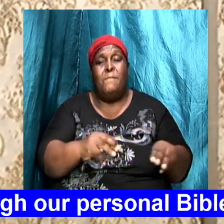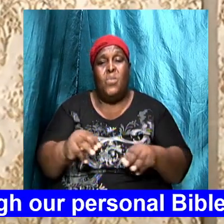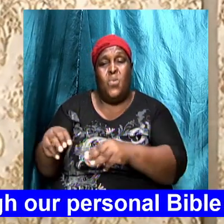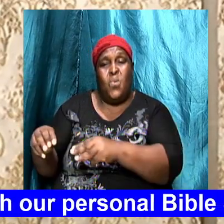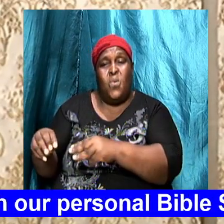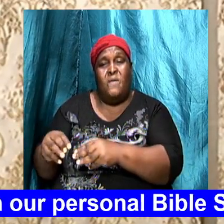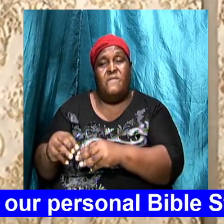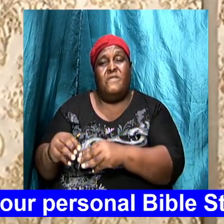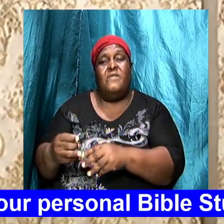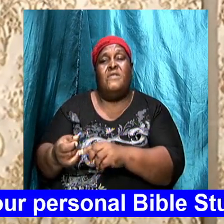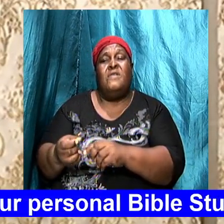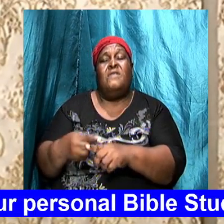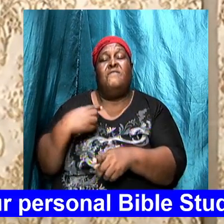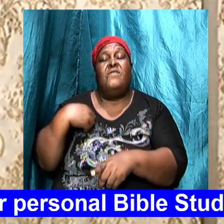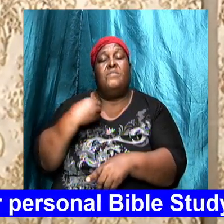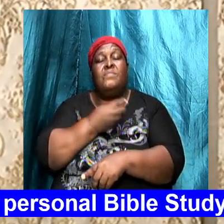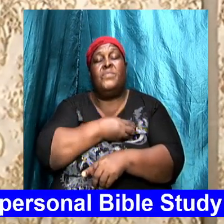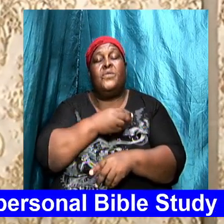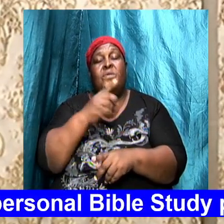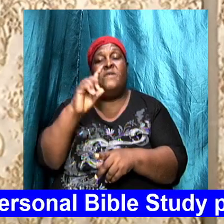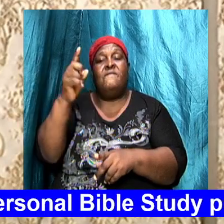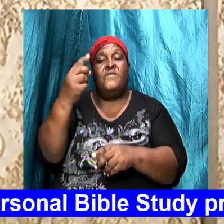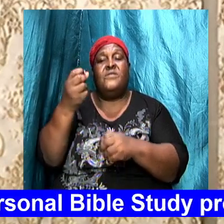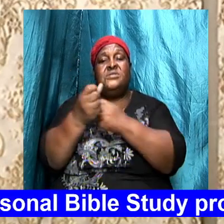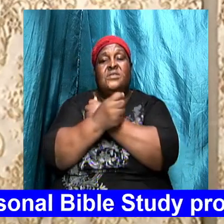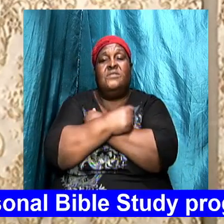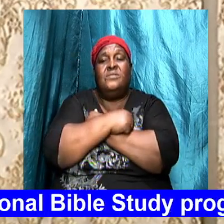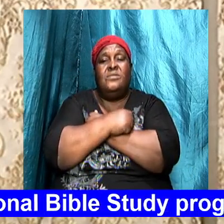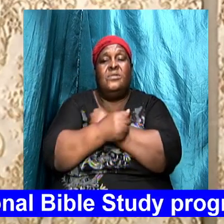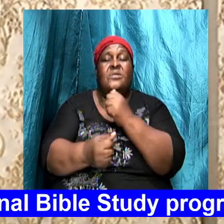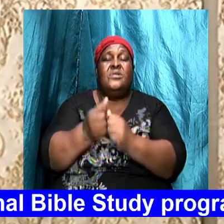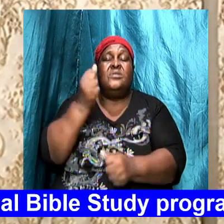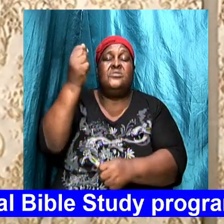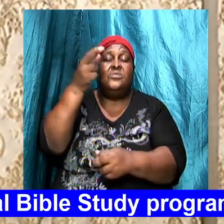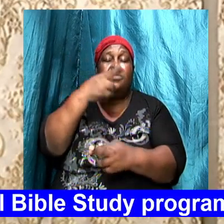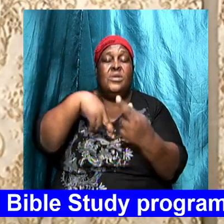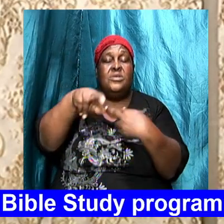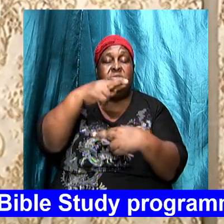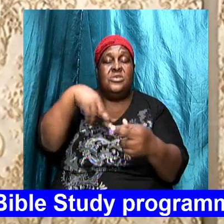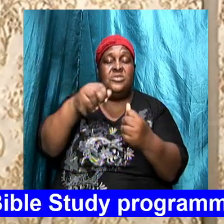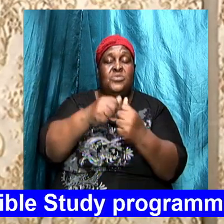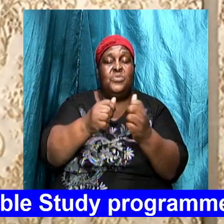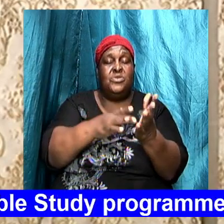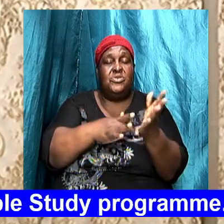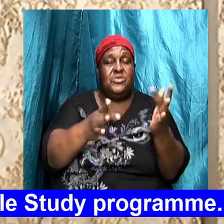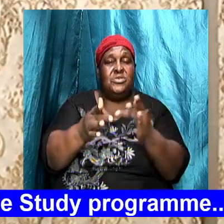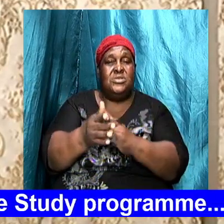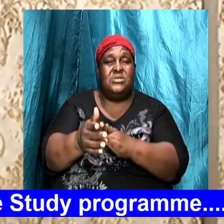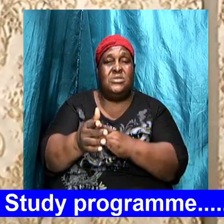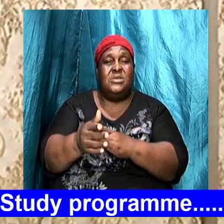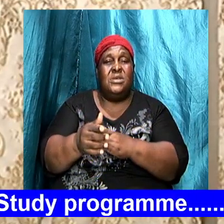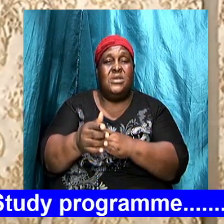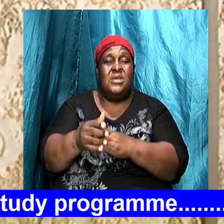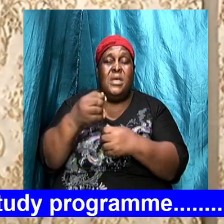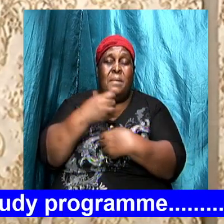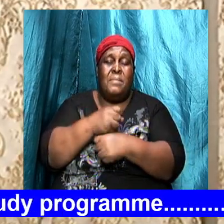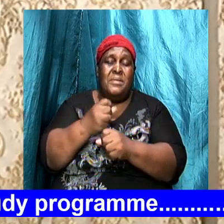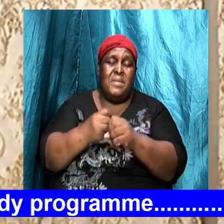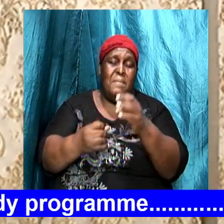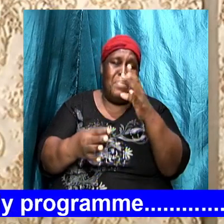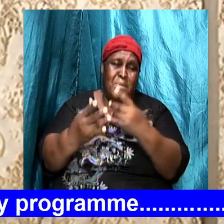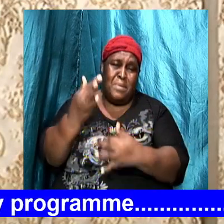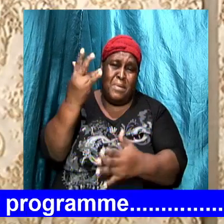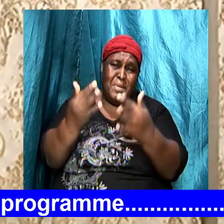from our first love which is the relationship with Jesus that caused that burning desire that